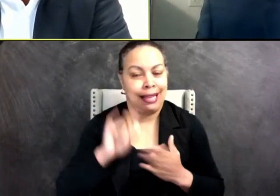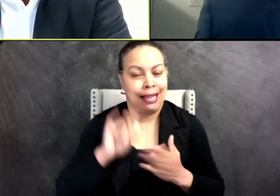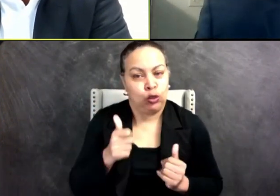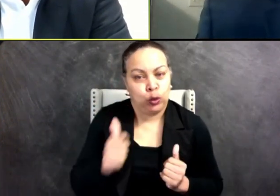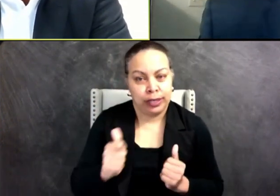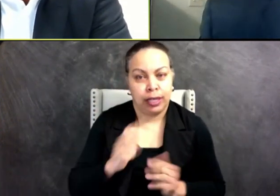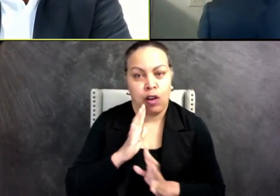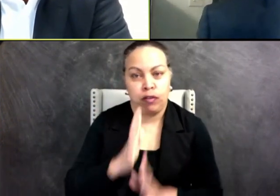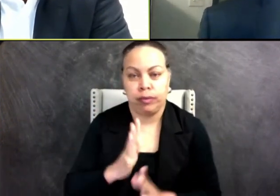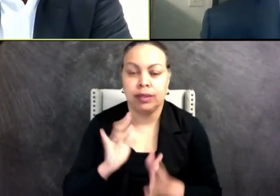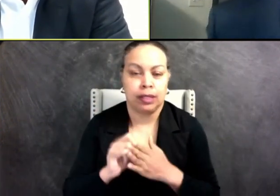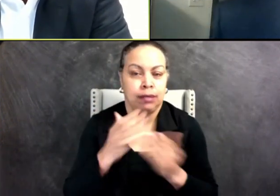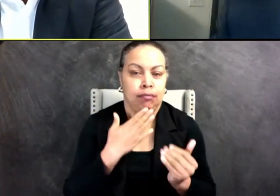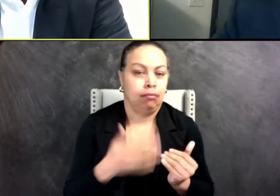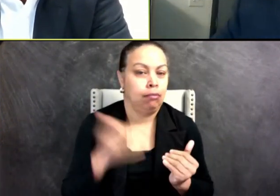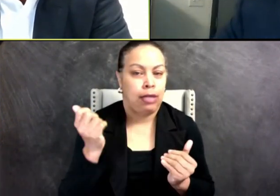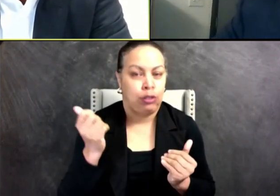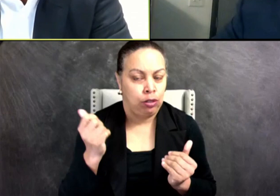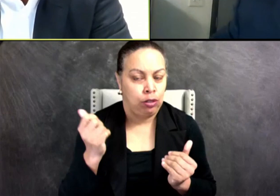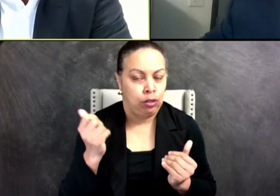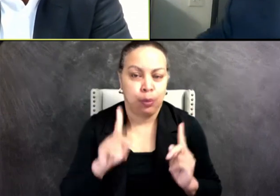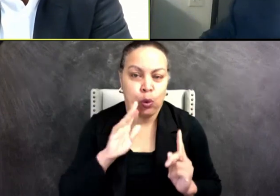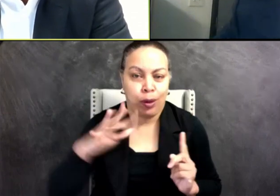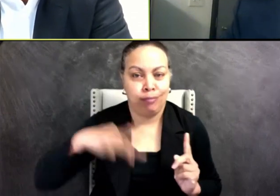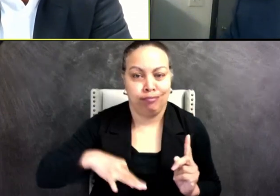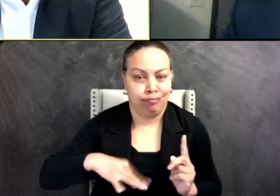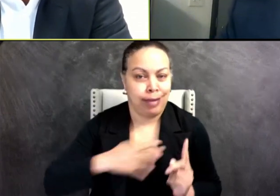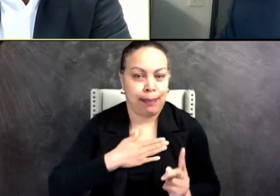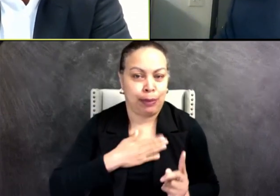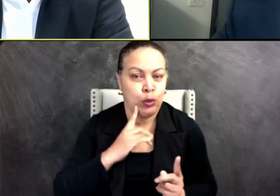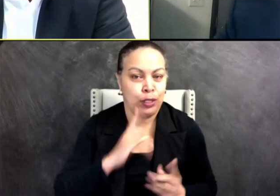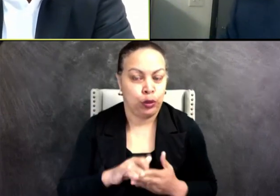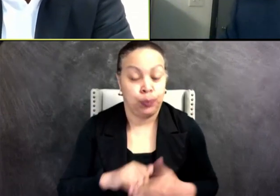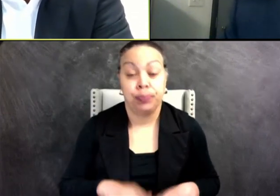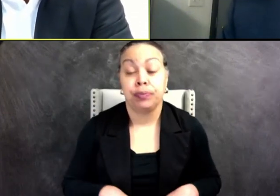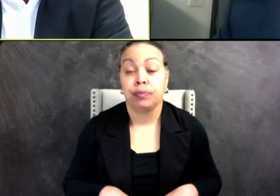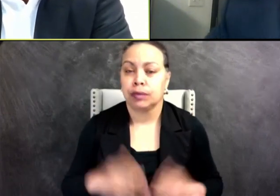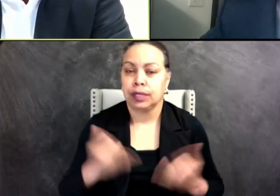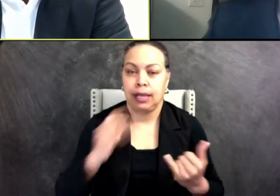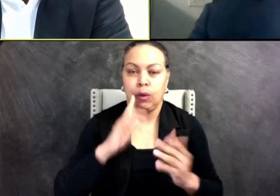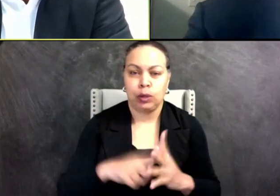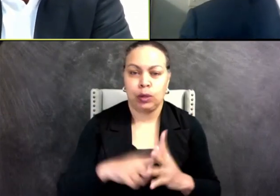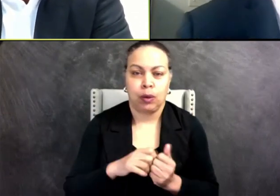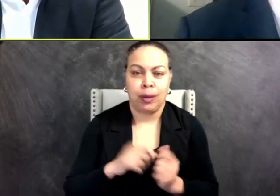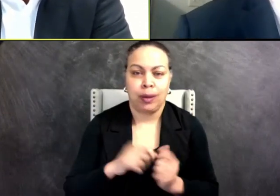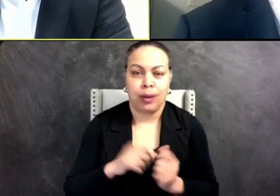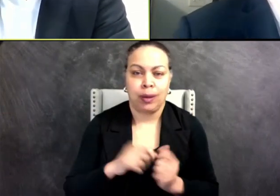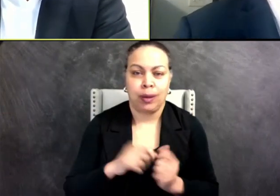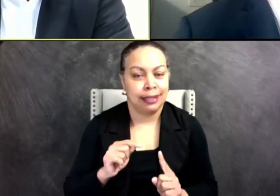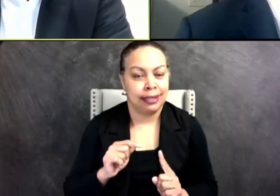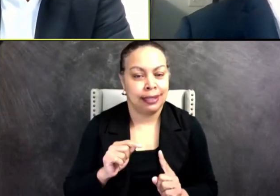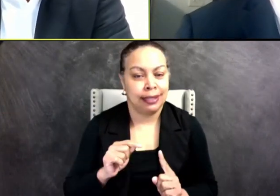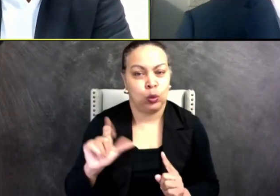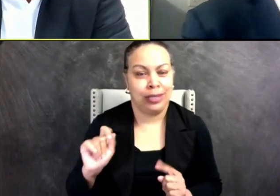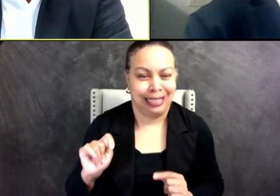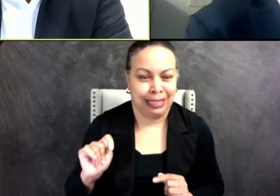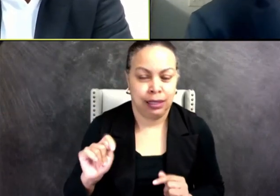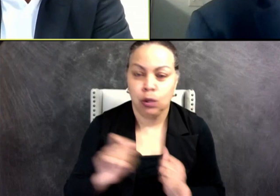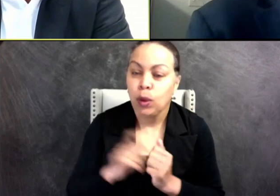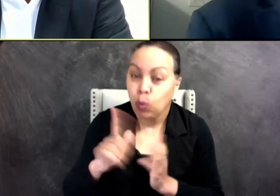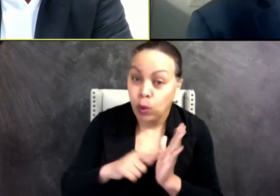people benefited from hearing it. Look, Lieutenant Pedrini, I want to start here with what you had written